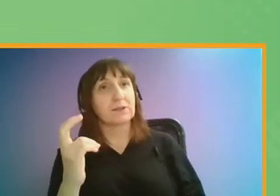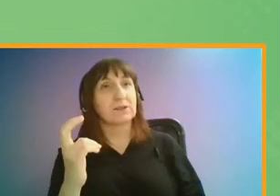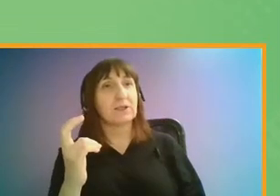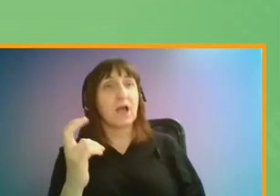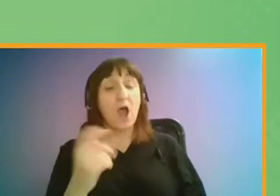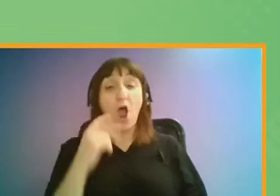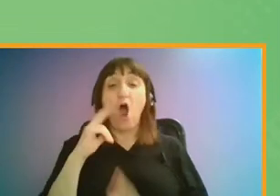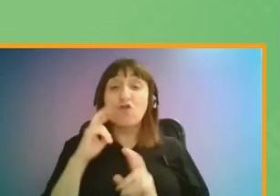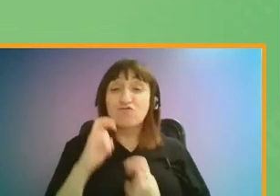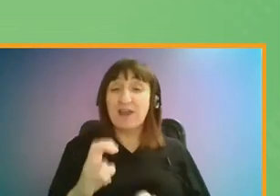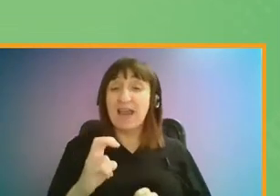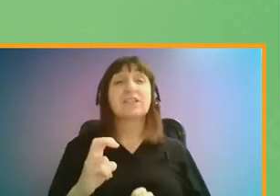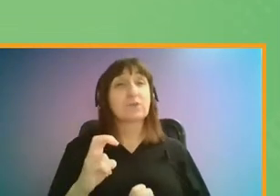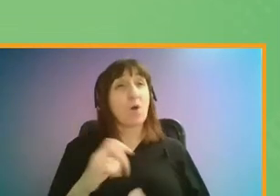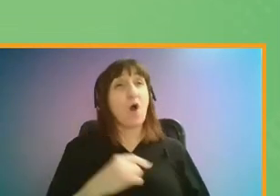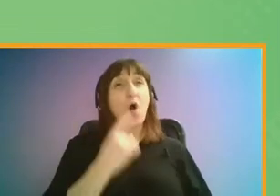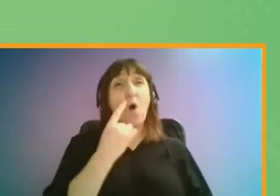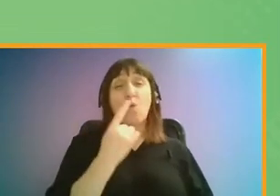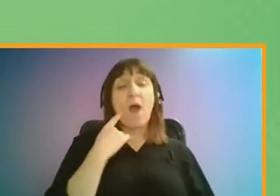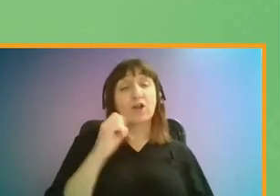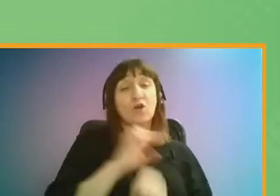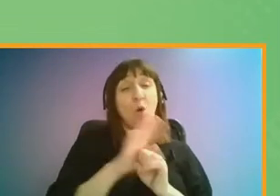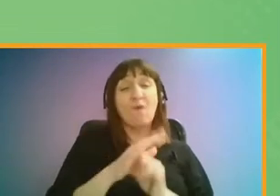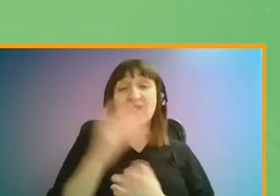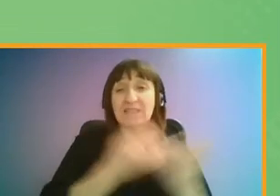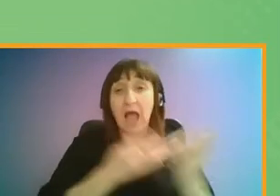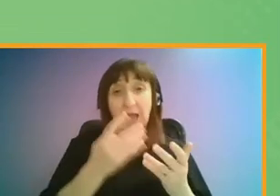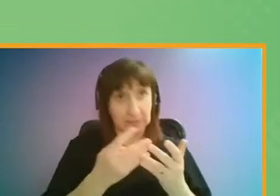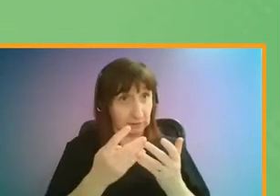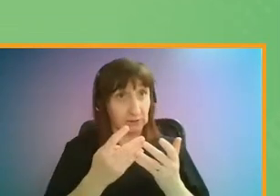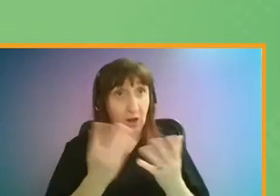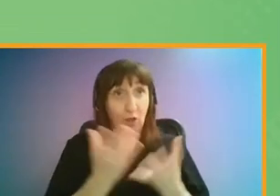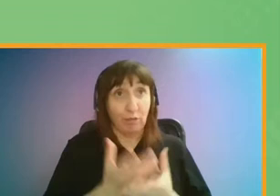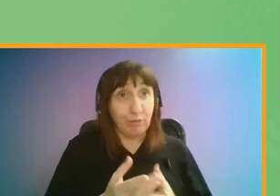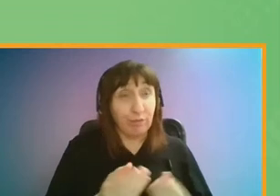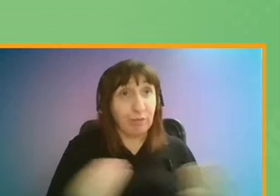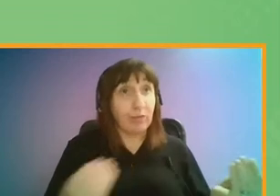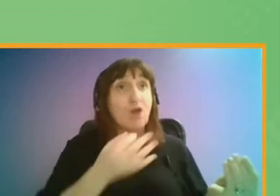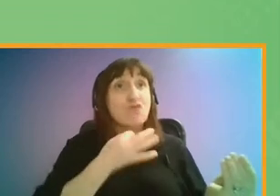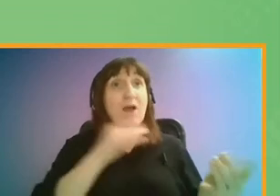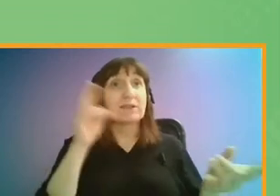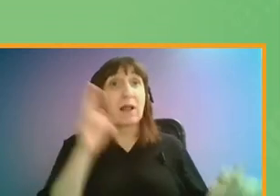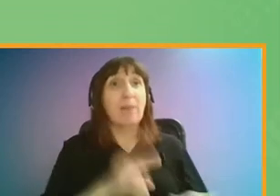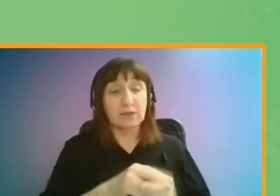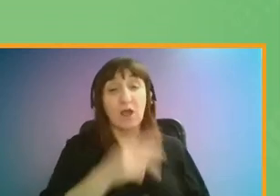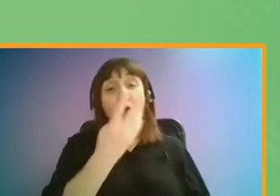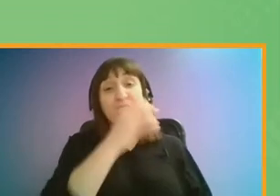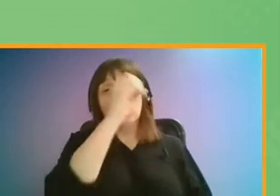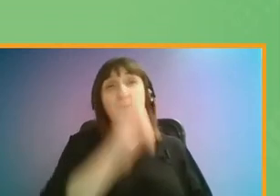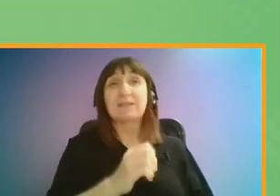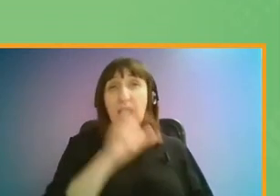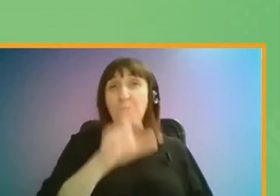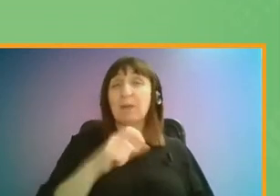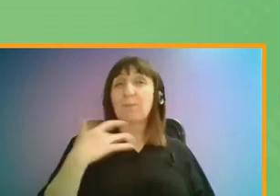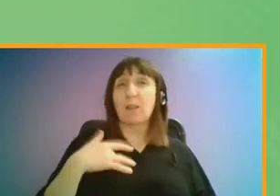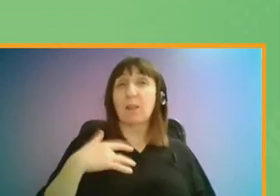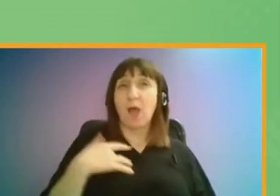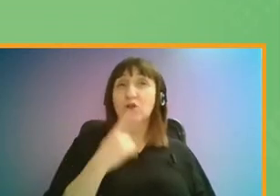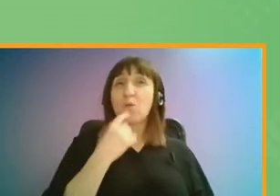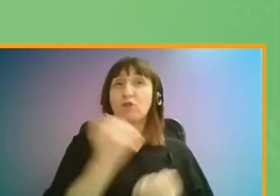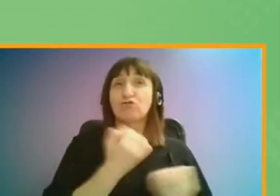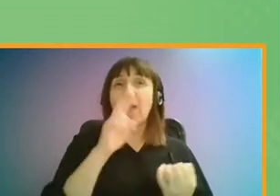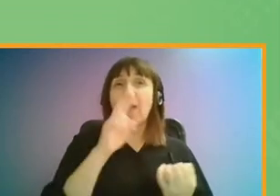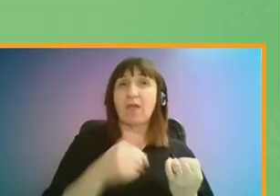Research by Transport Focus revealed that once Covid-19 no longer poses a significant risk, 40% of people in London said that they will drive more than they did